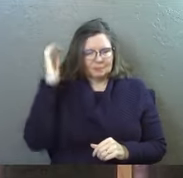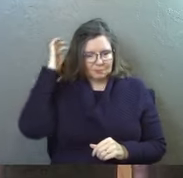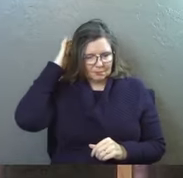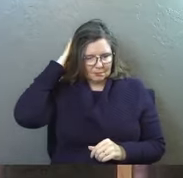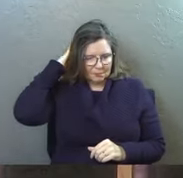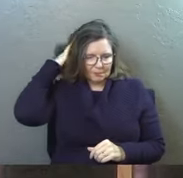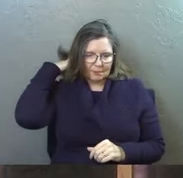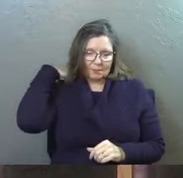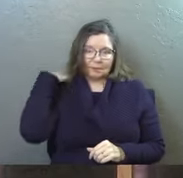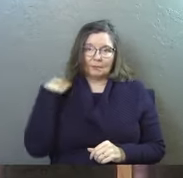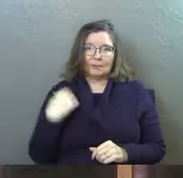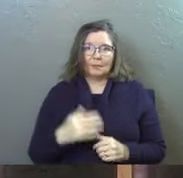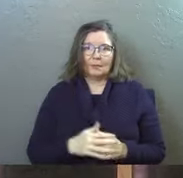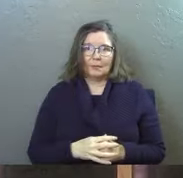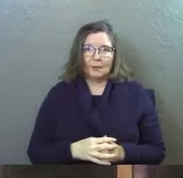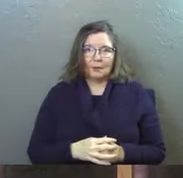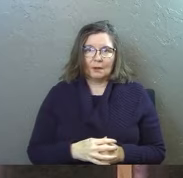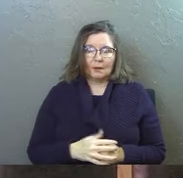guys